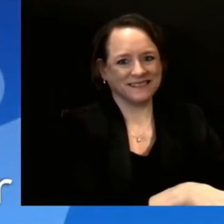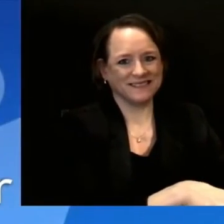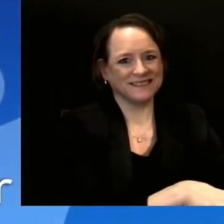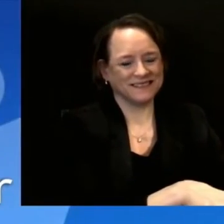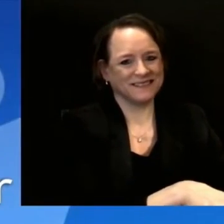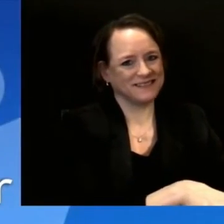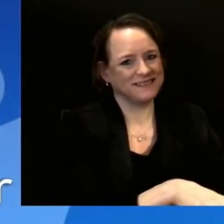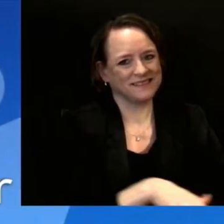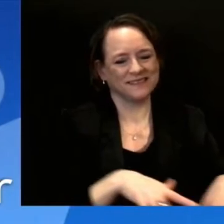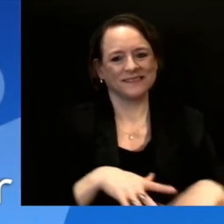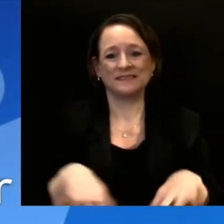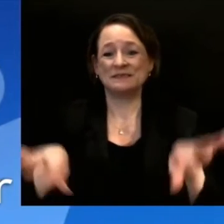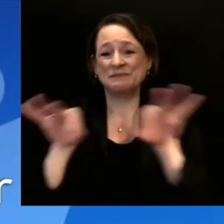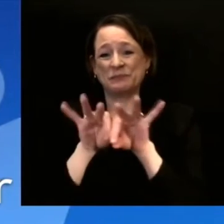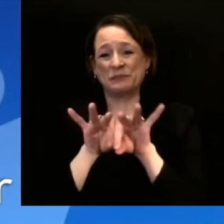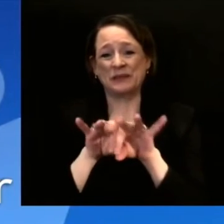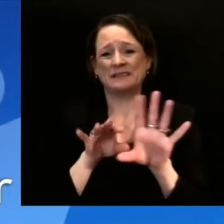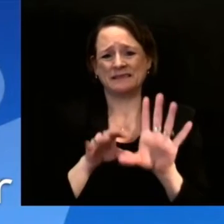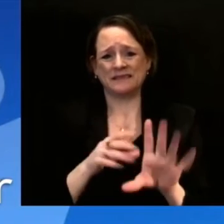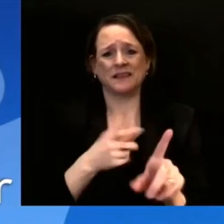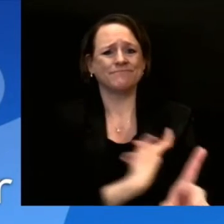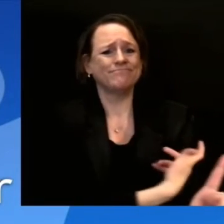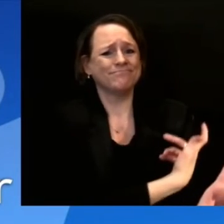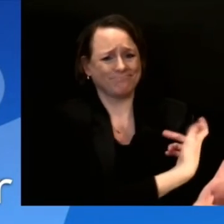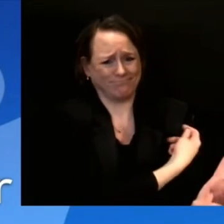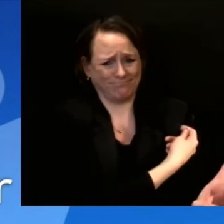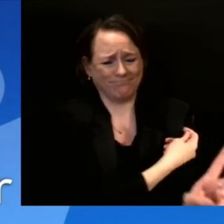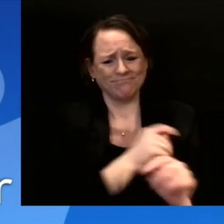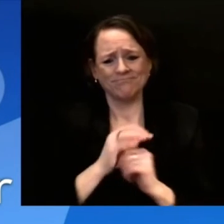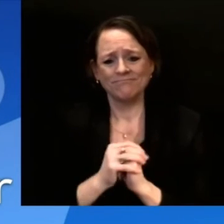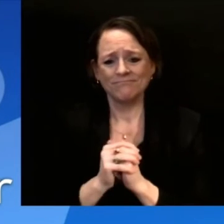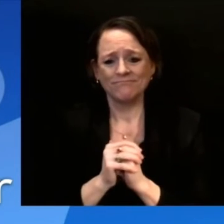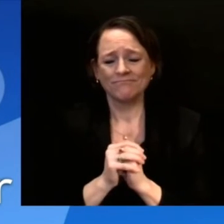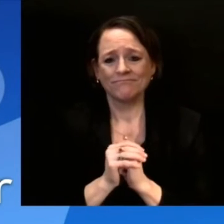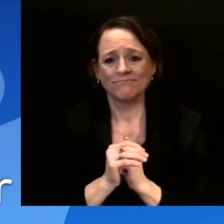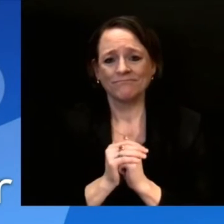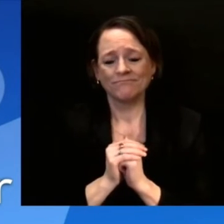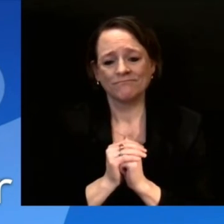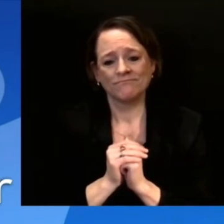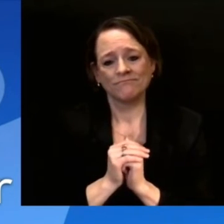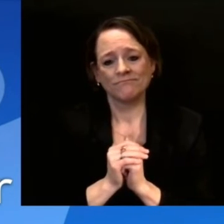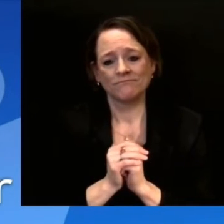For that, Tim Stum, Wisconsin Health News. Tim Stum.